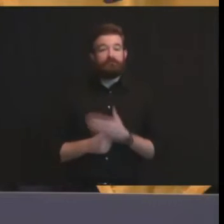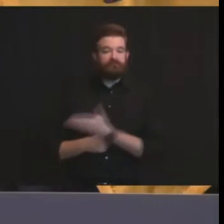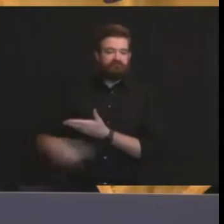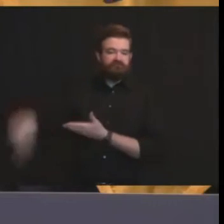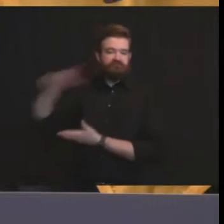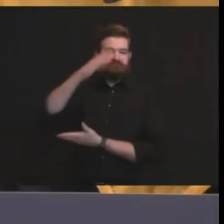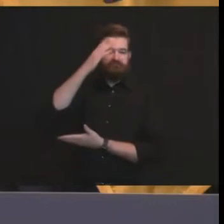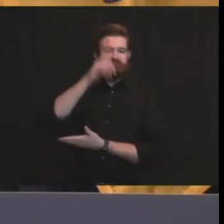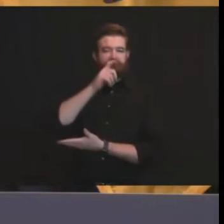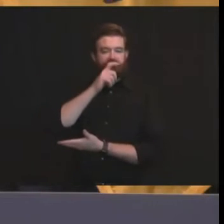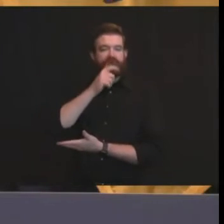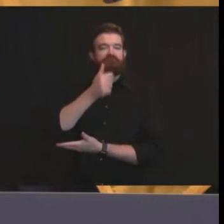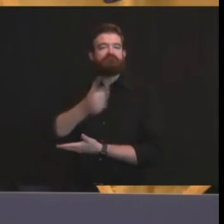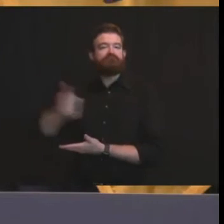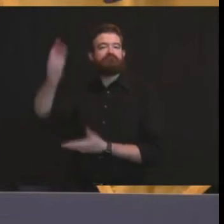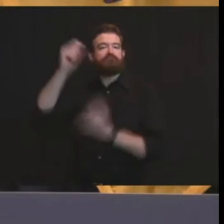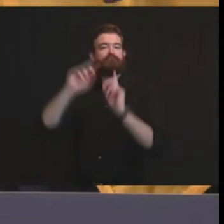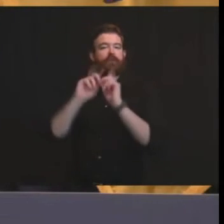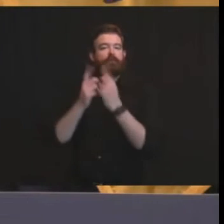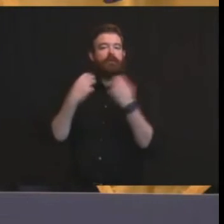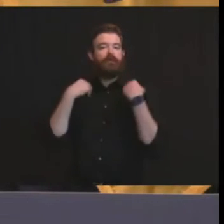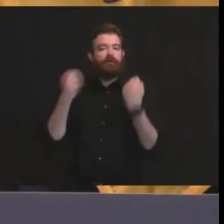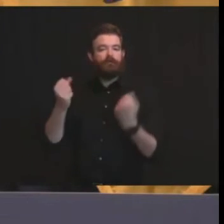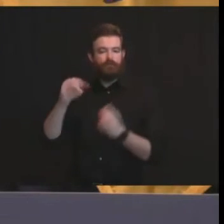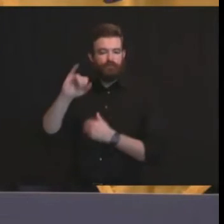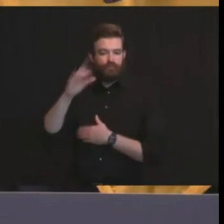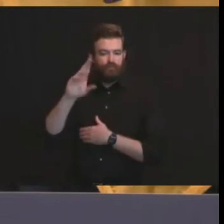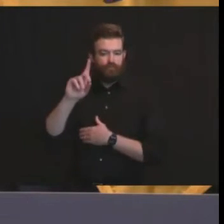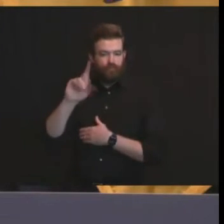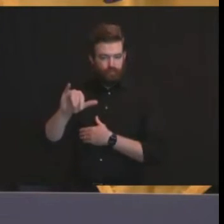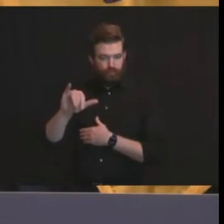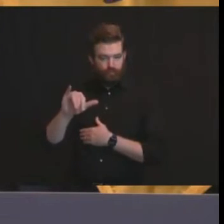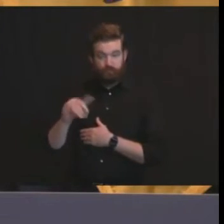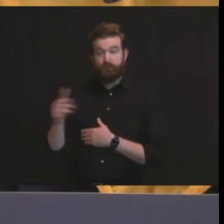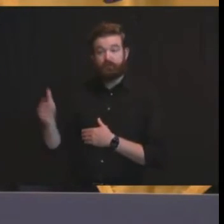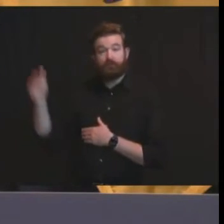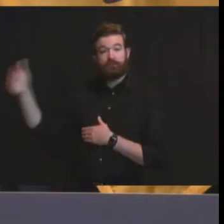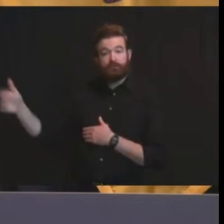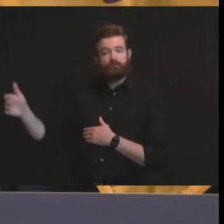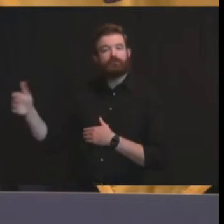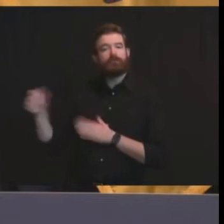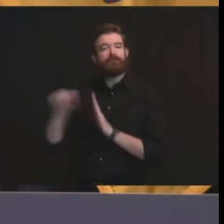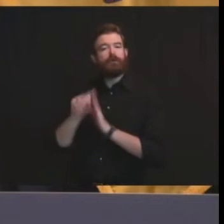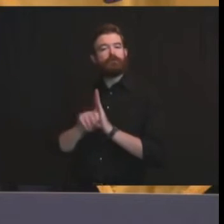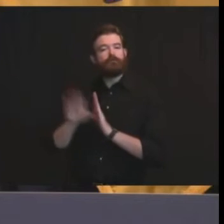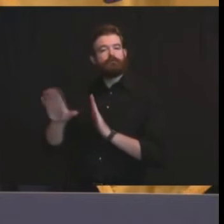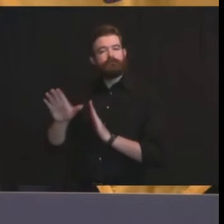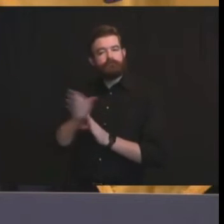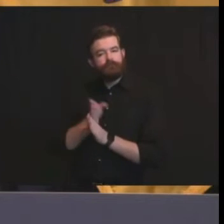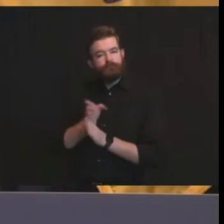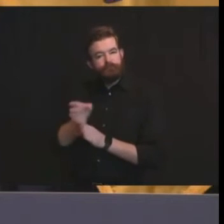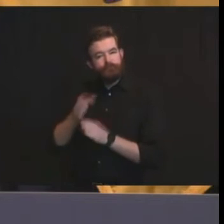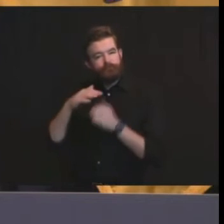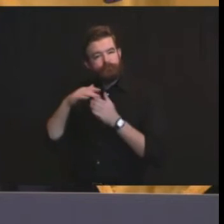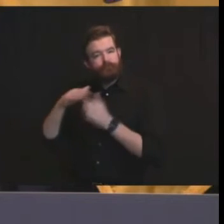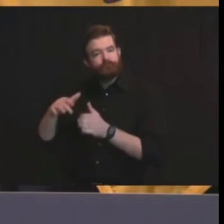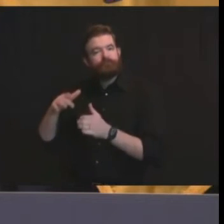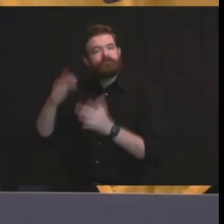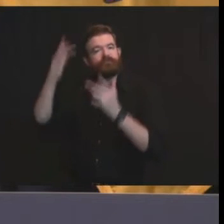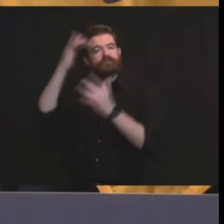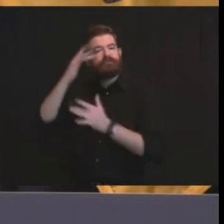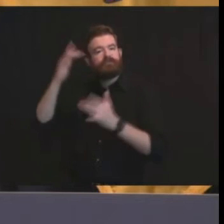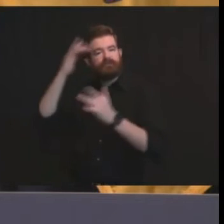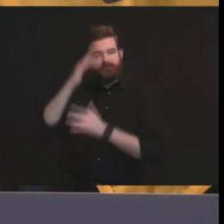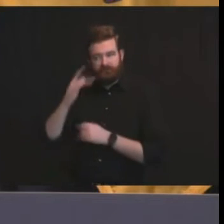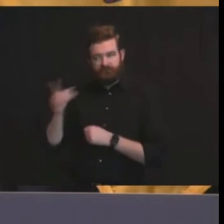person kelly to her right the department of health's communicable disease service director dr ed lifshitz another familiar face great to have you back